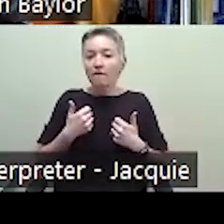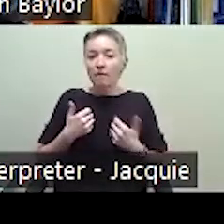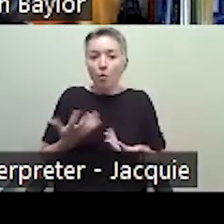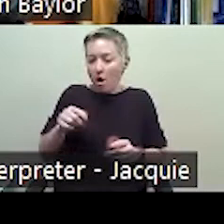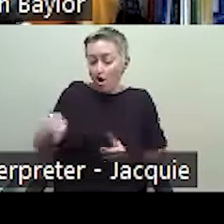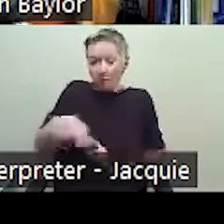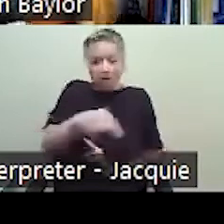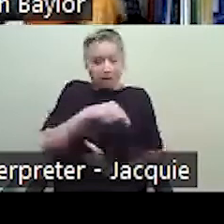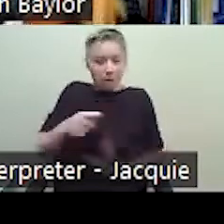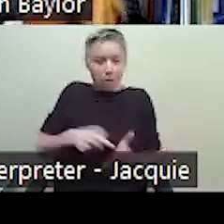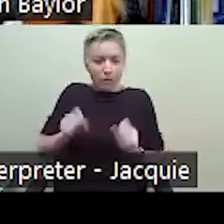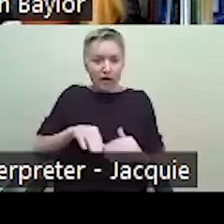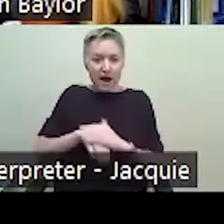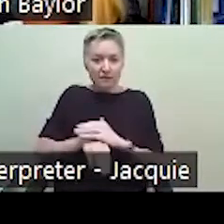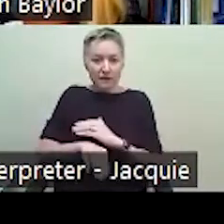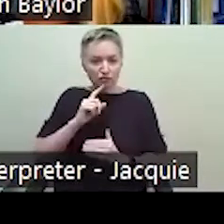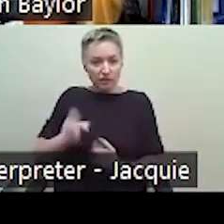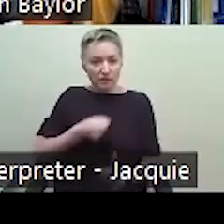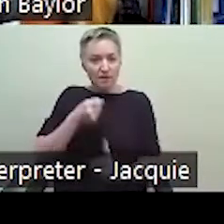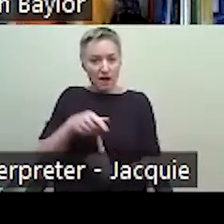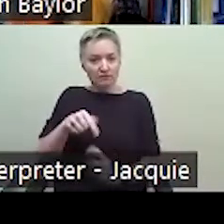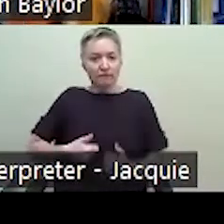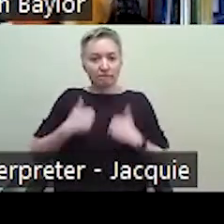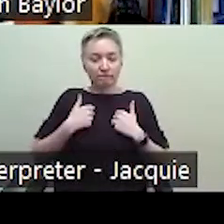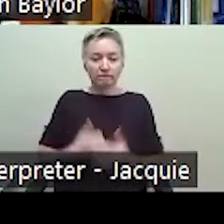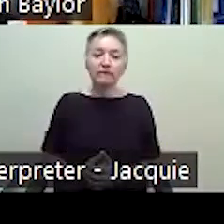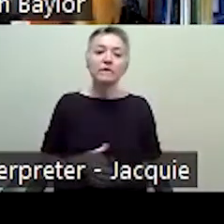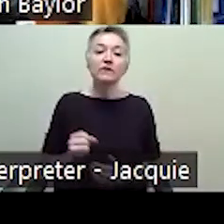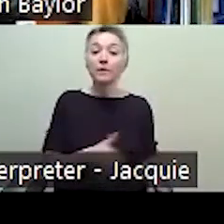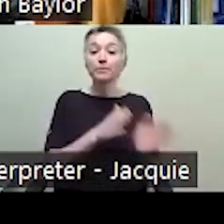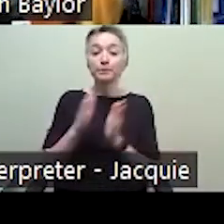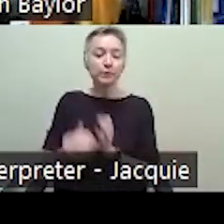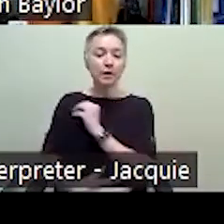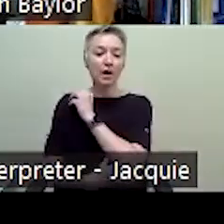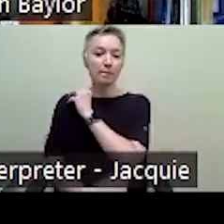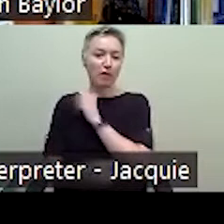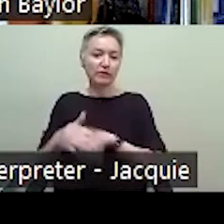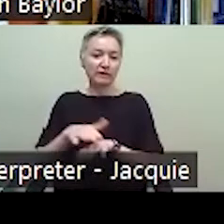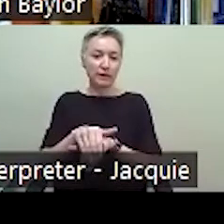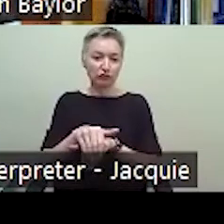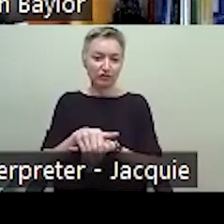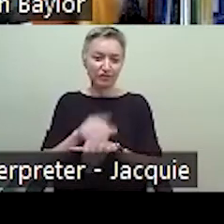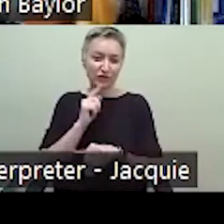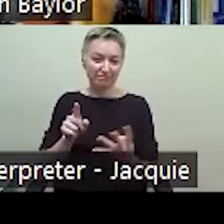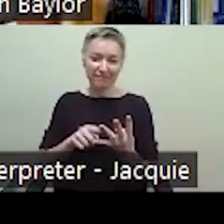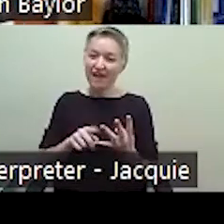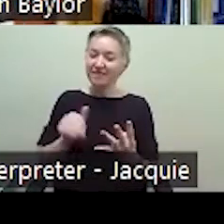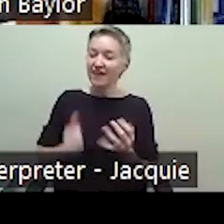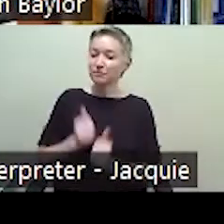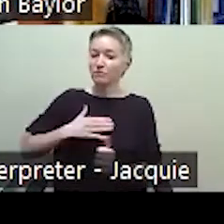that. So next comes the poverty simulation, which is really what I am going to talk most about here, I promise.